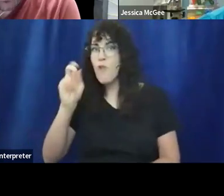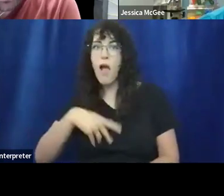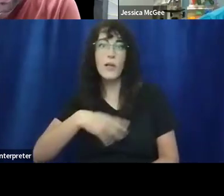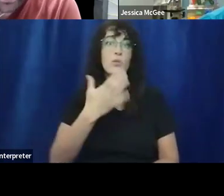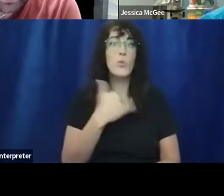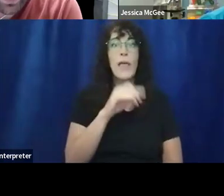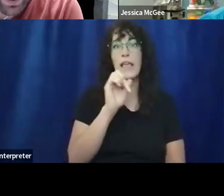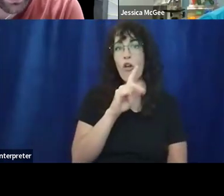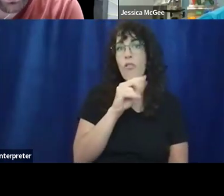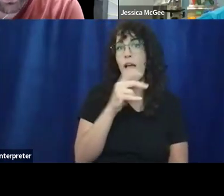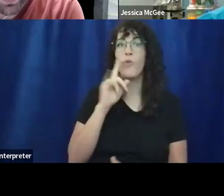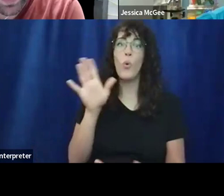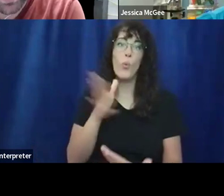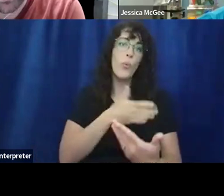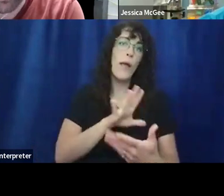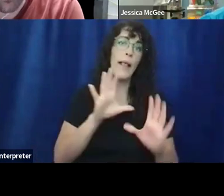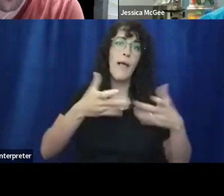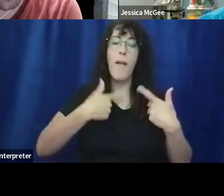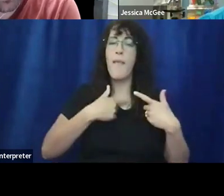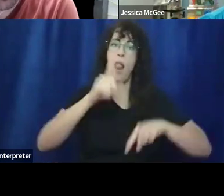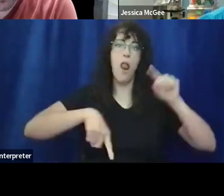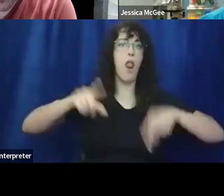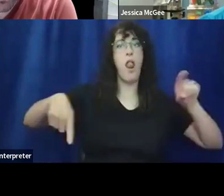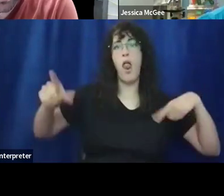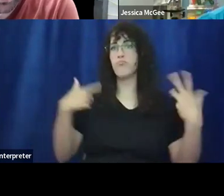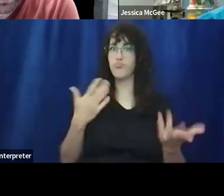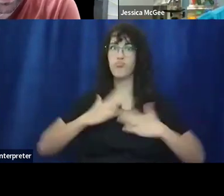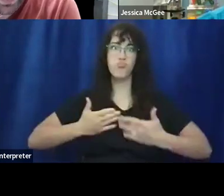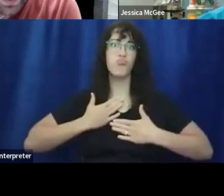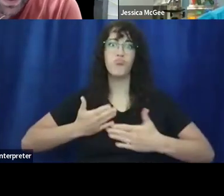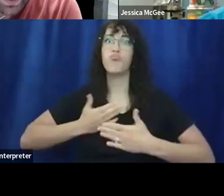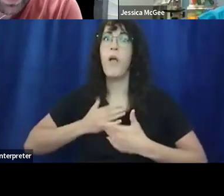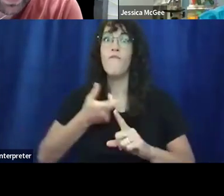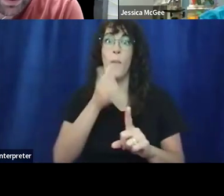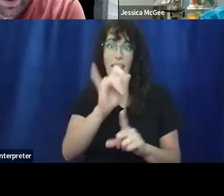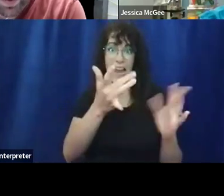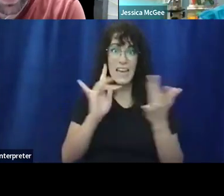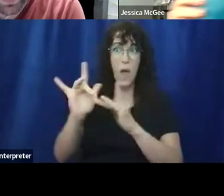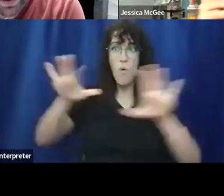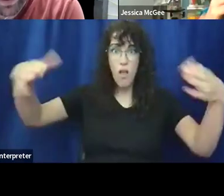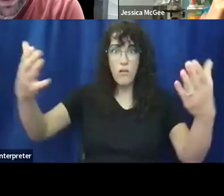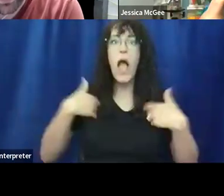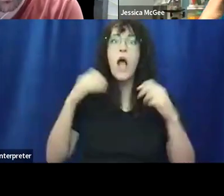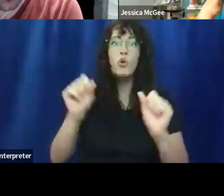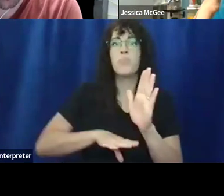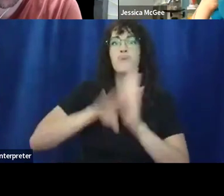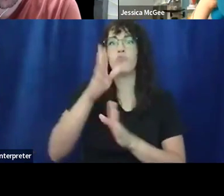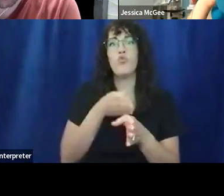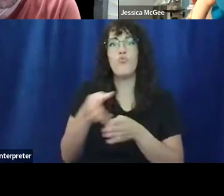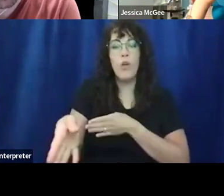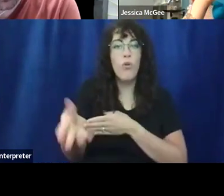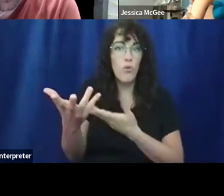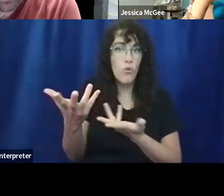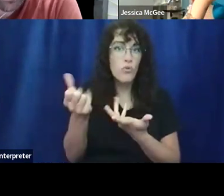bands. I, you I did the whole, the whole thing. And from that network, I was able to build a career. Um, so I think it's really important as much as possible